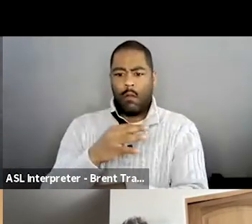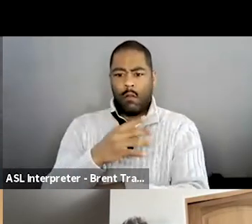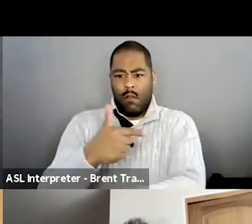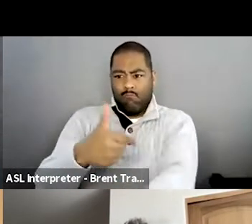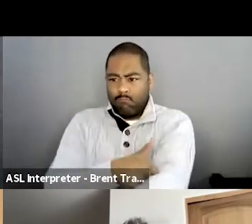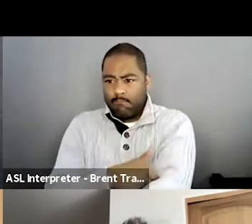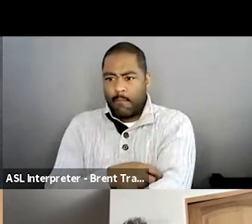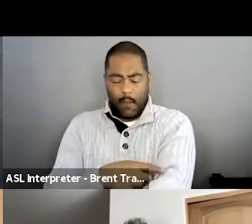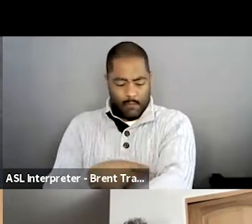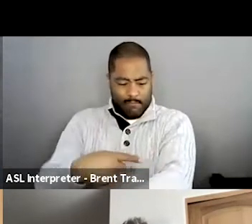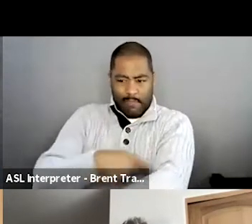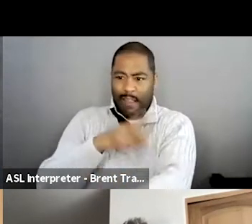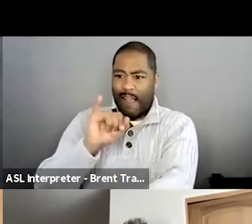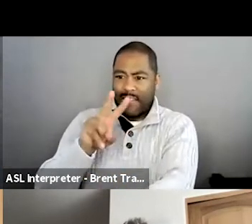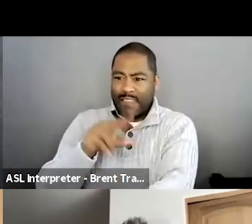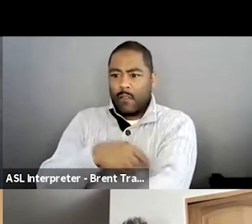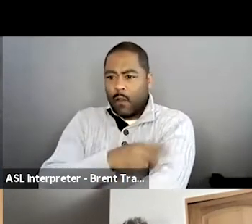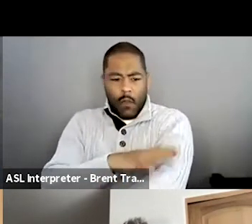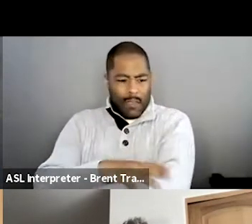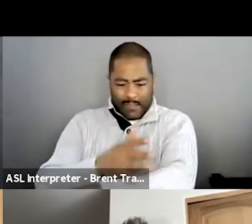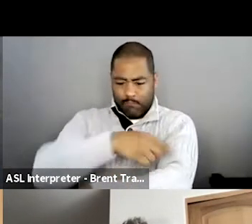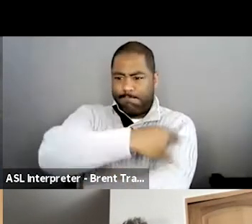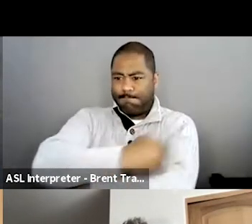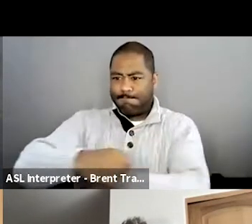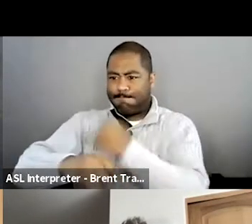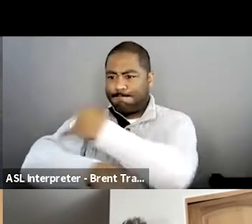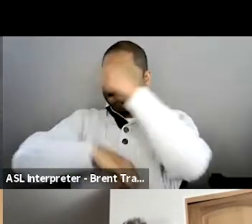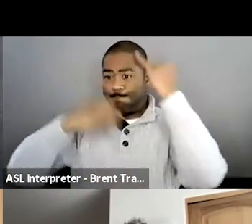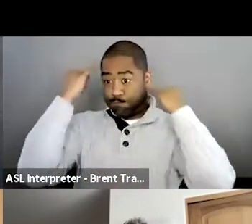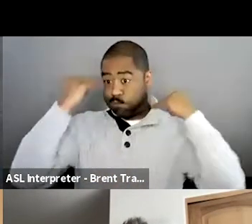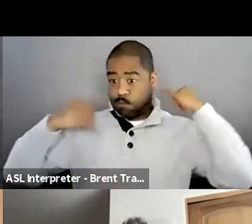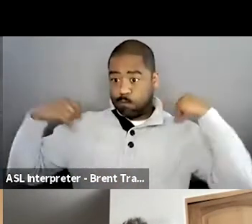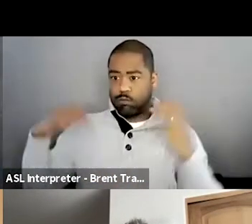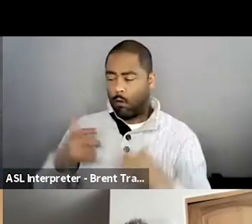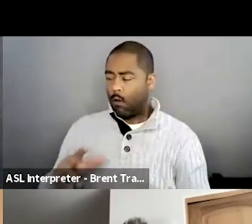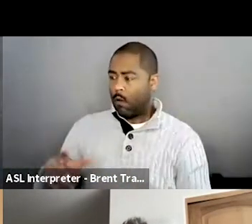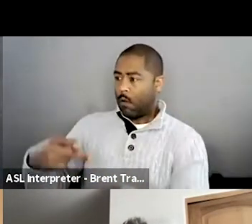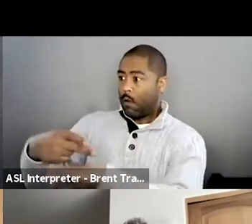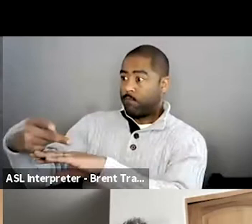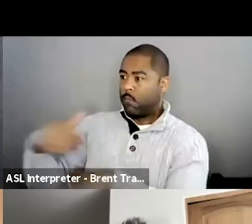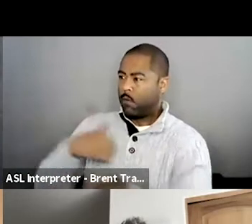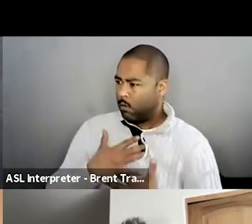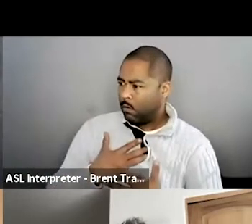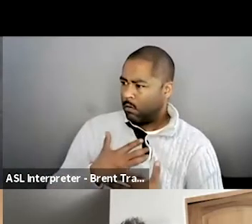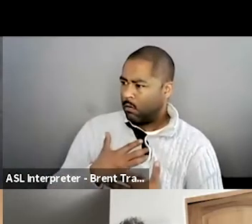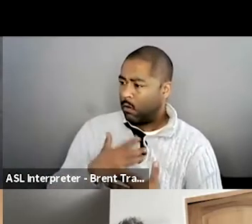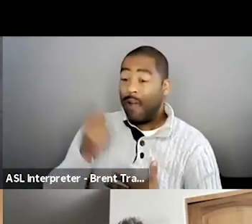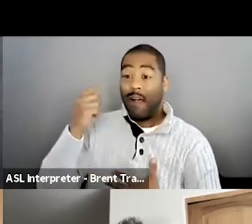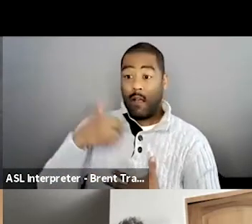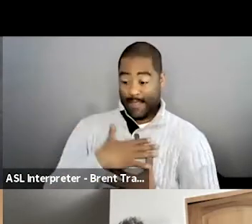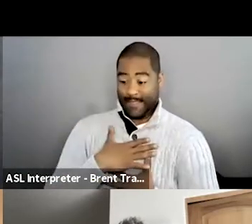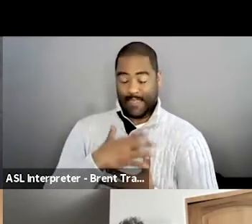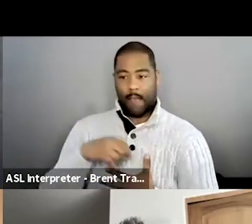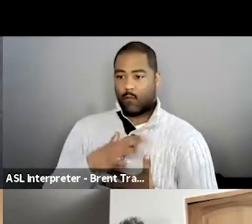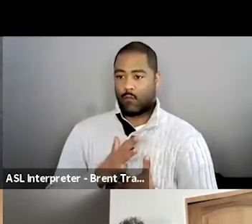have a decent ability to sort of keep my emotions in check, but it was, uh, it was definitely one of those, um, experiences